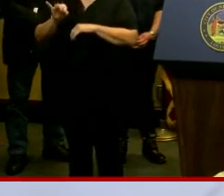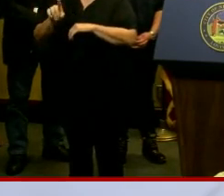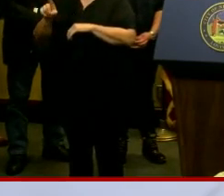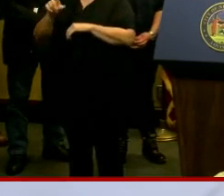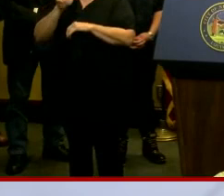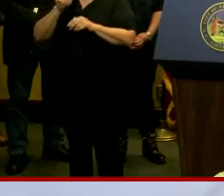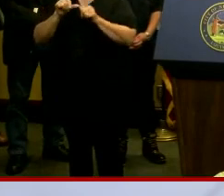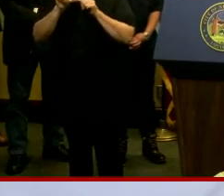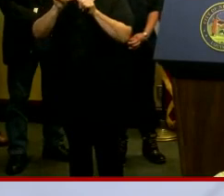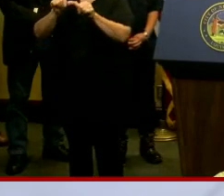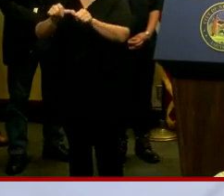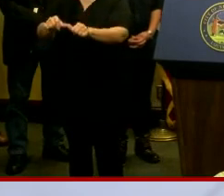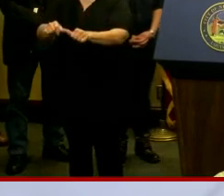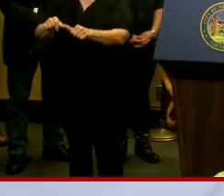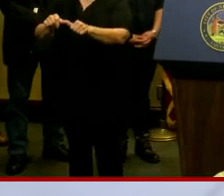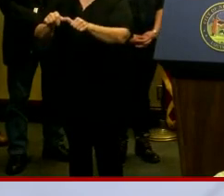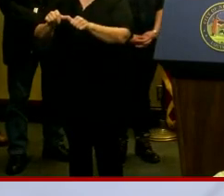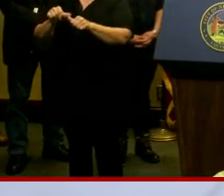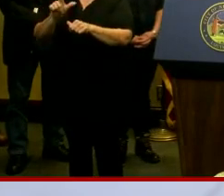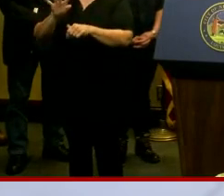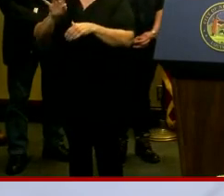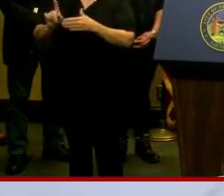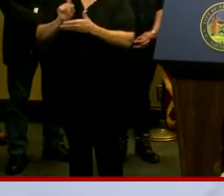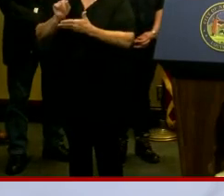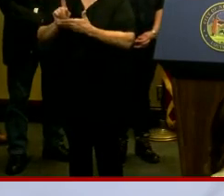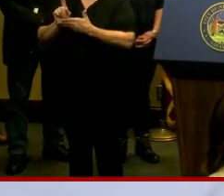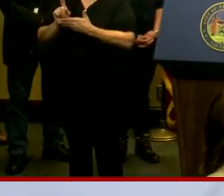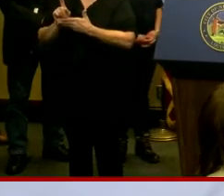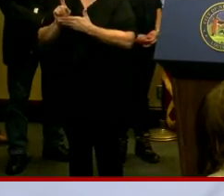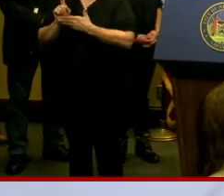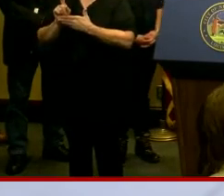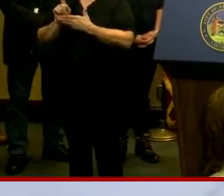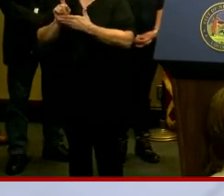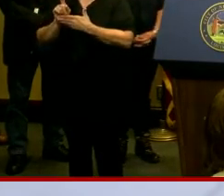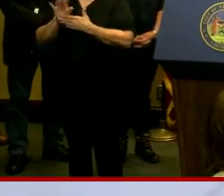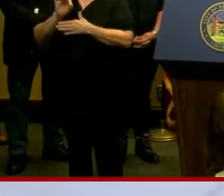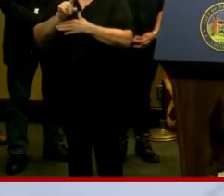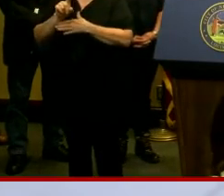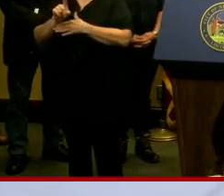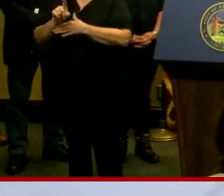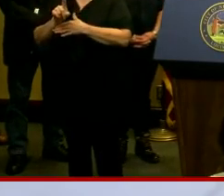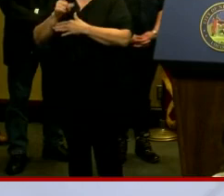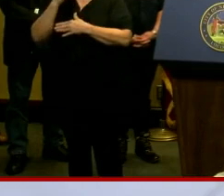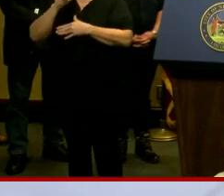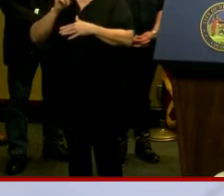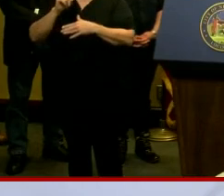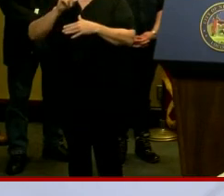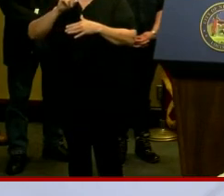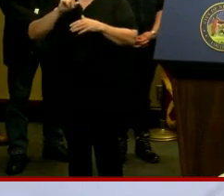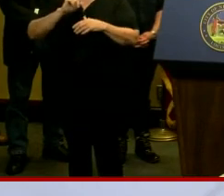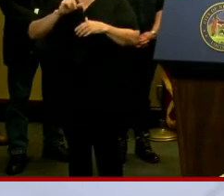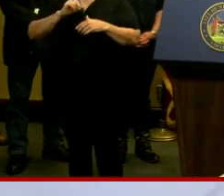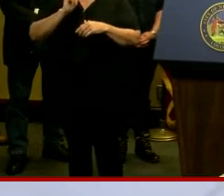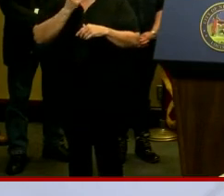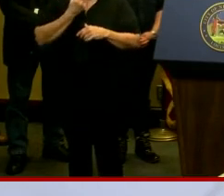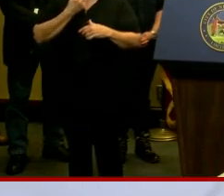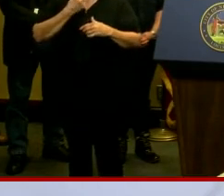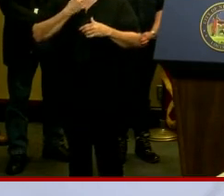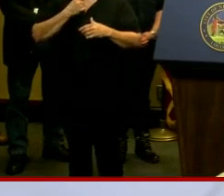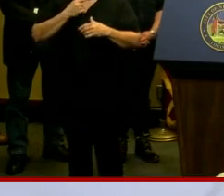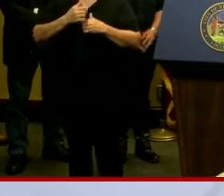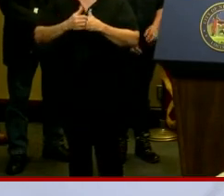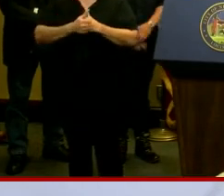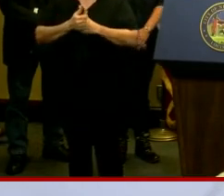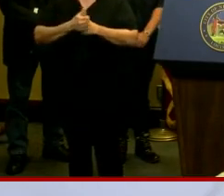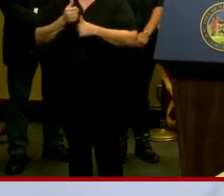remain available throughout the duration of this event, 24 hours a day. Again, 9-1-1 is for life-threatening emergencies only. If you